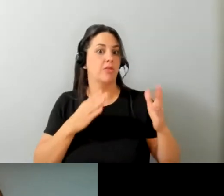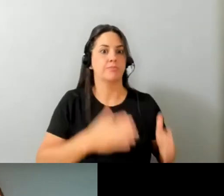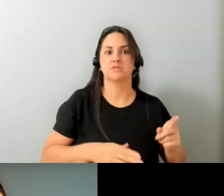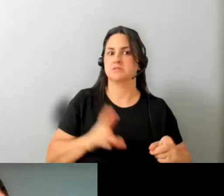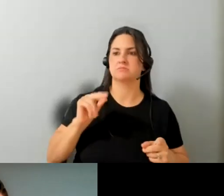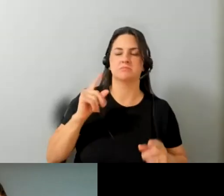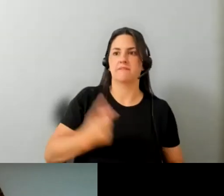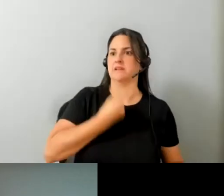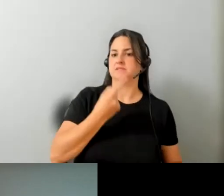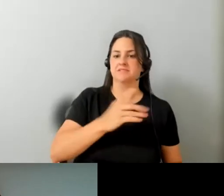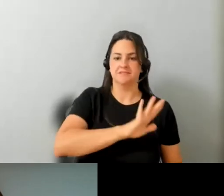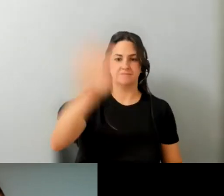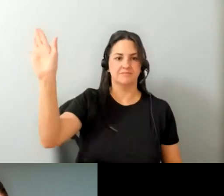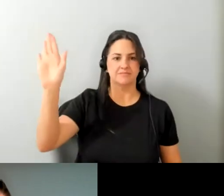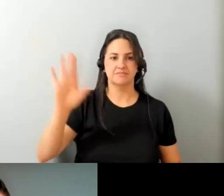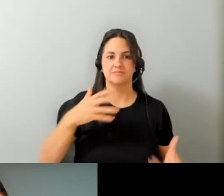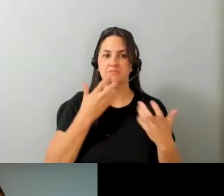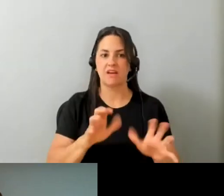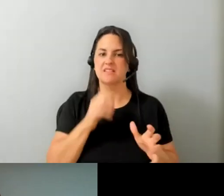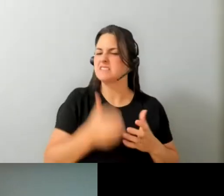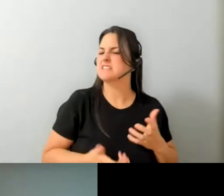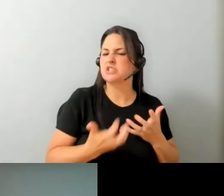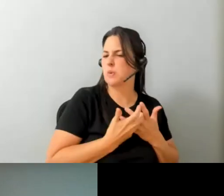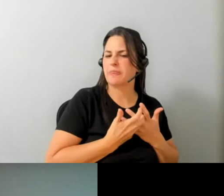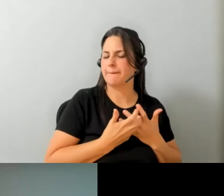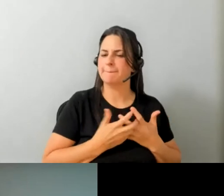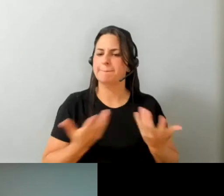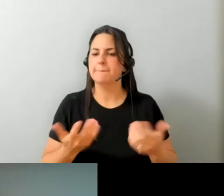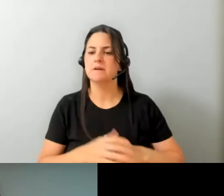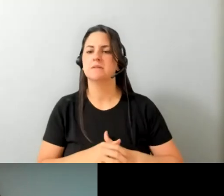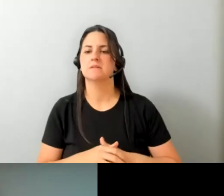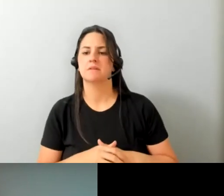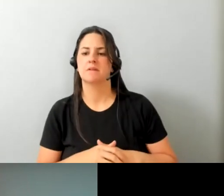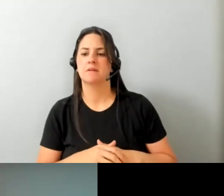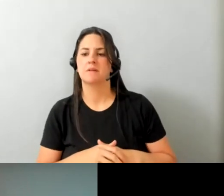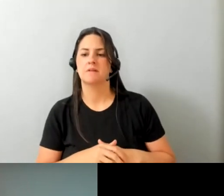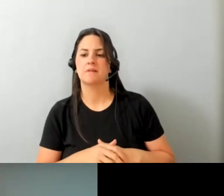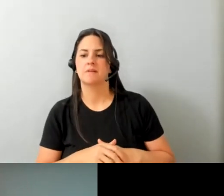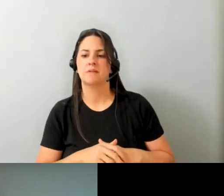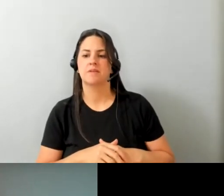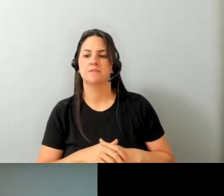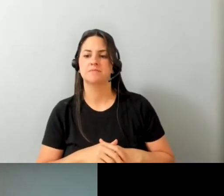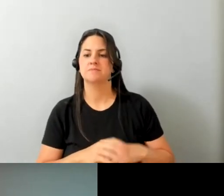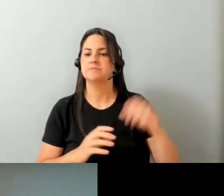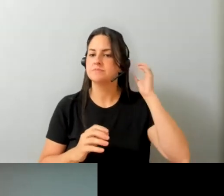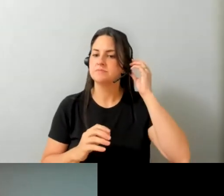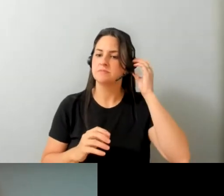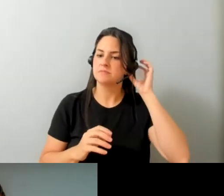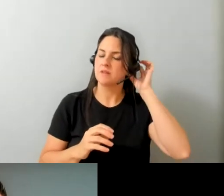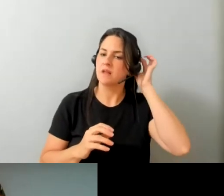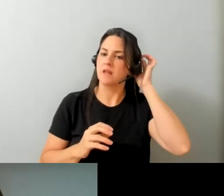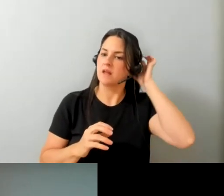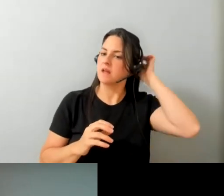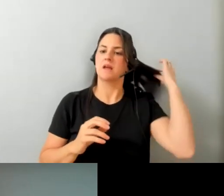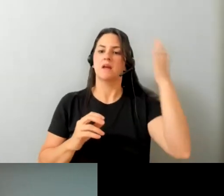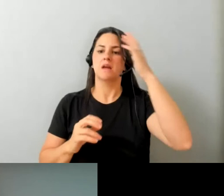offensive or just doesn't suit them for whatever reason and it's become a very big topic i find like